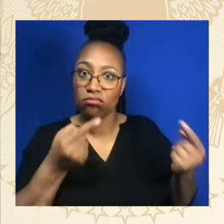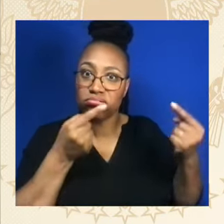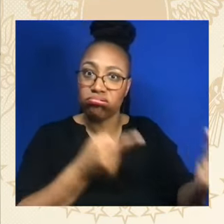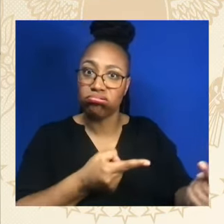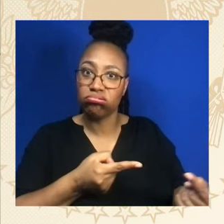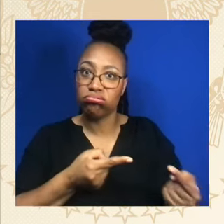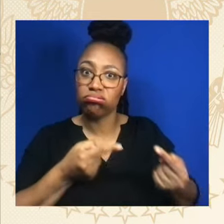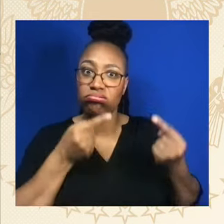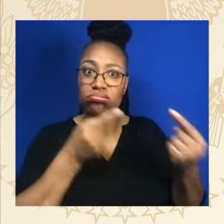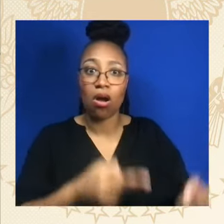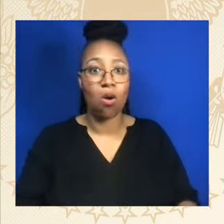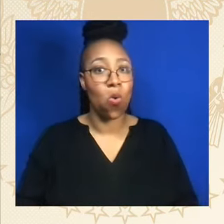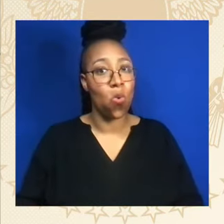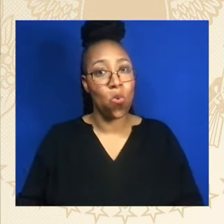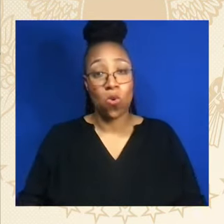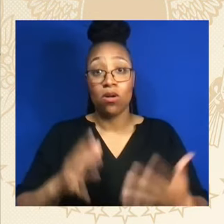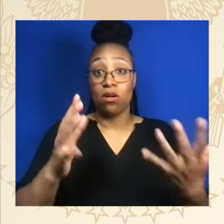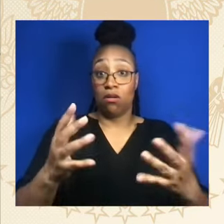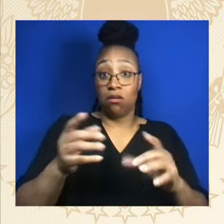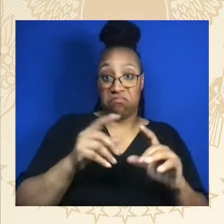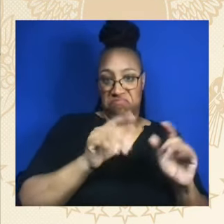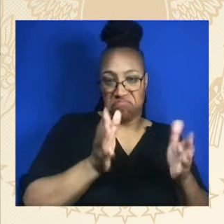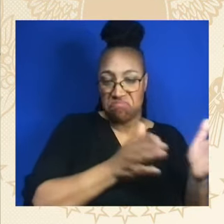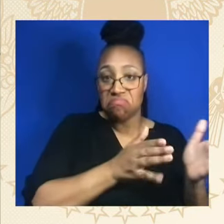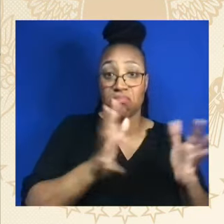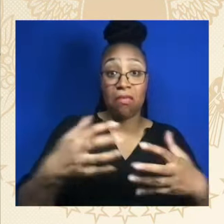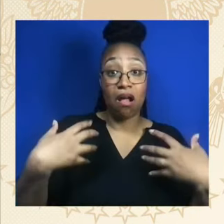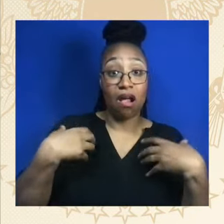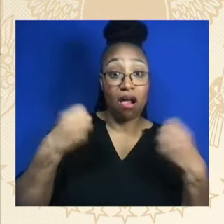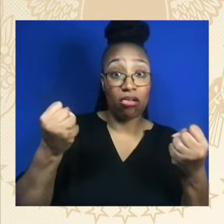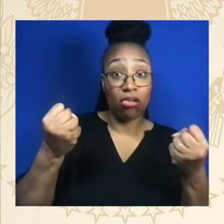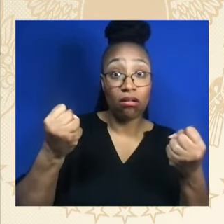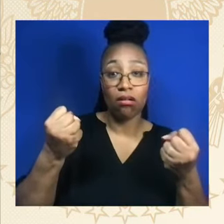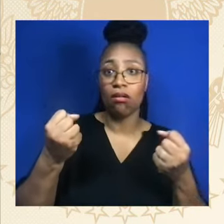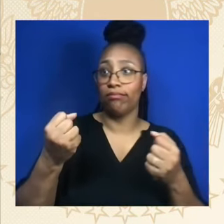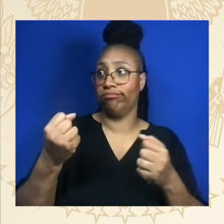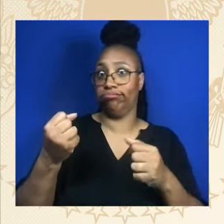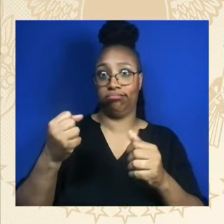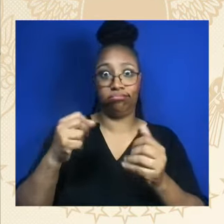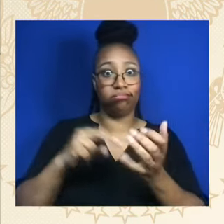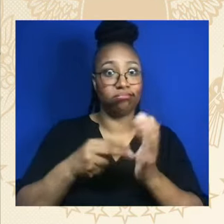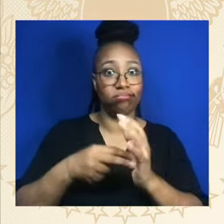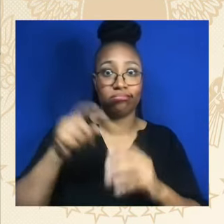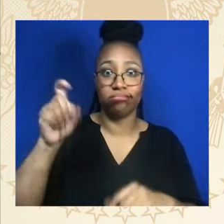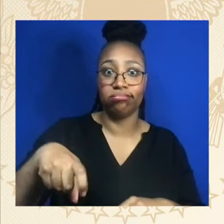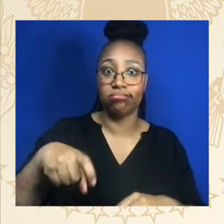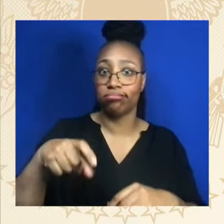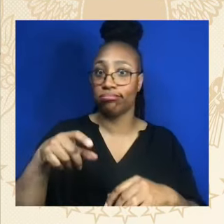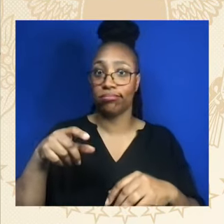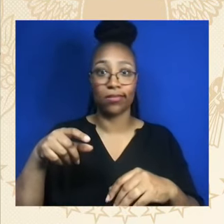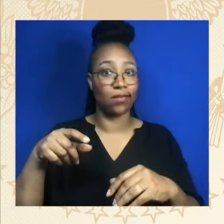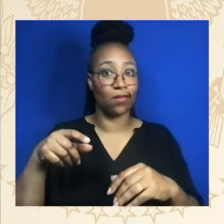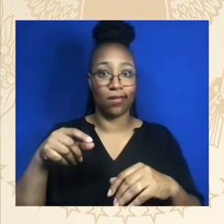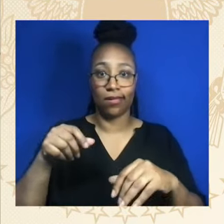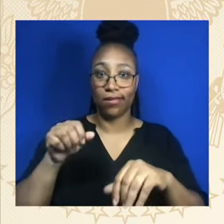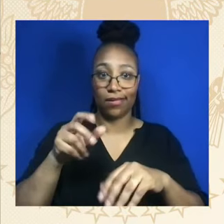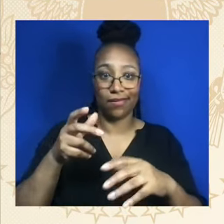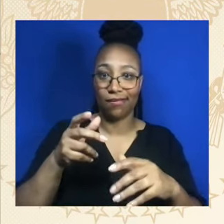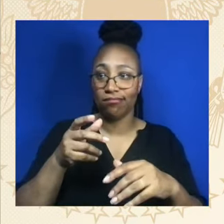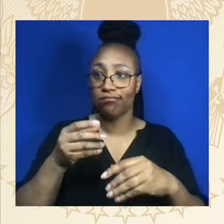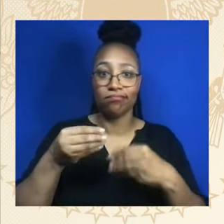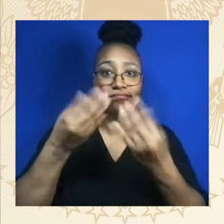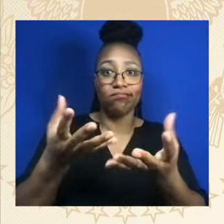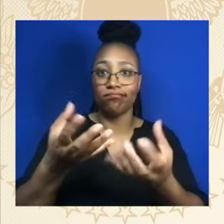And with the help of many of you, we've gotten millions of people insured under the Affordable Care Act by making it easier for to sign up and making it more